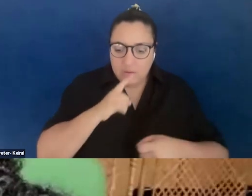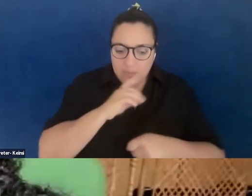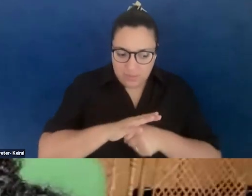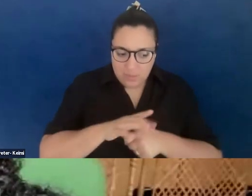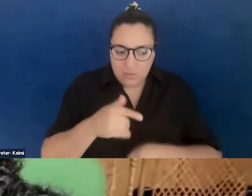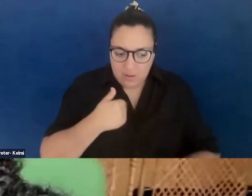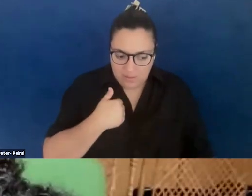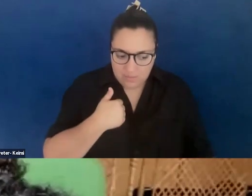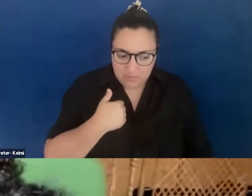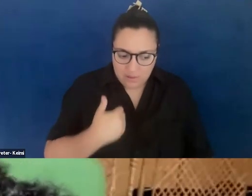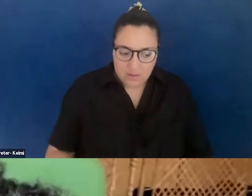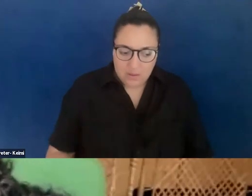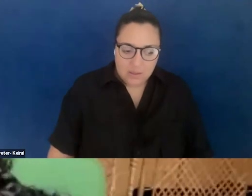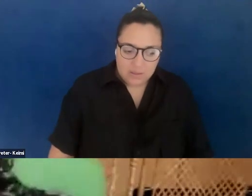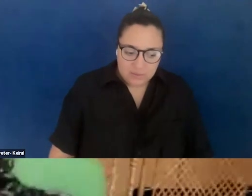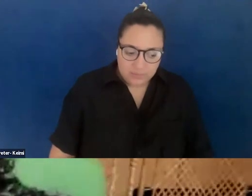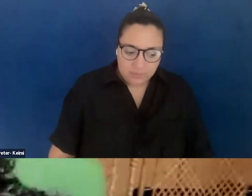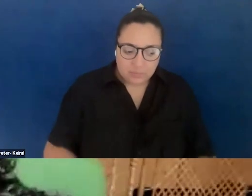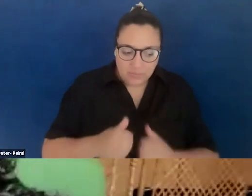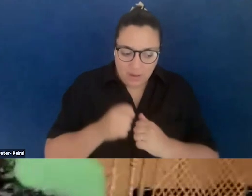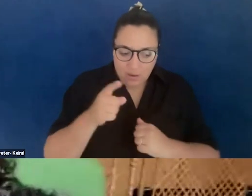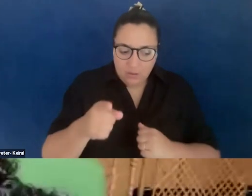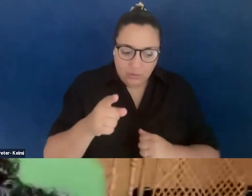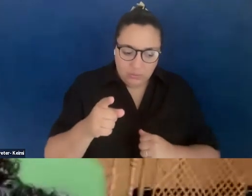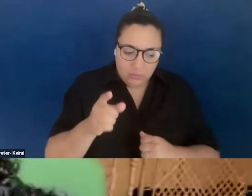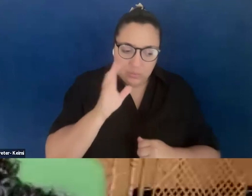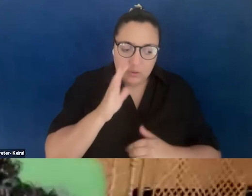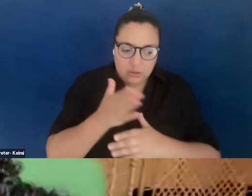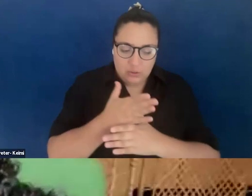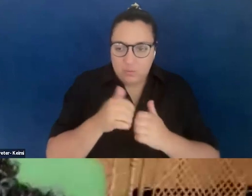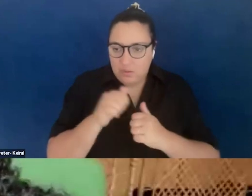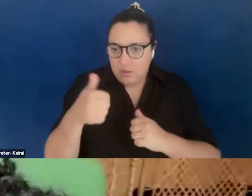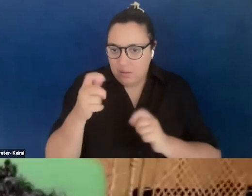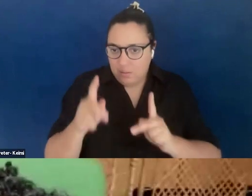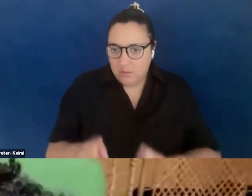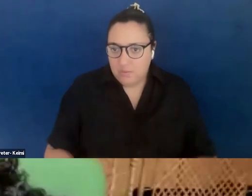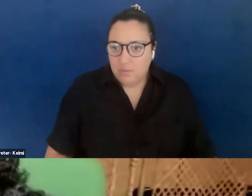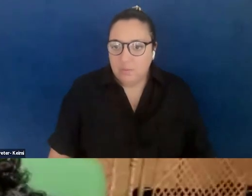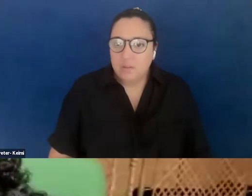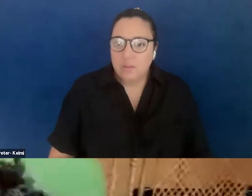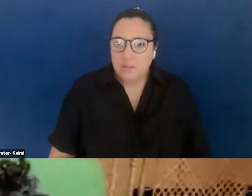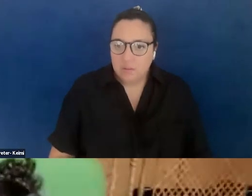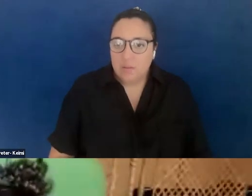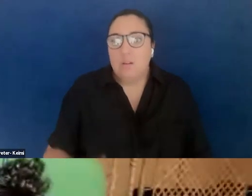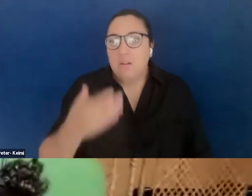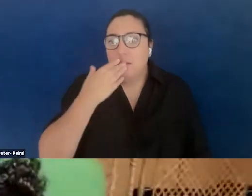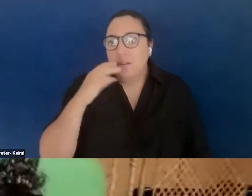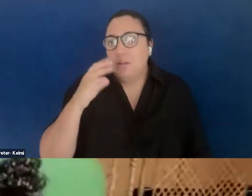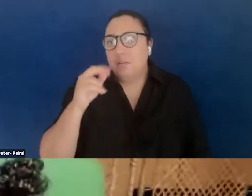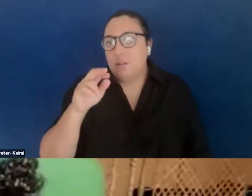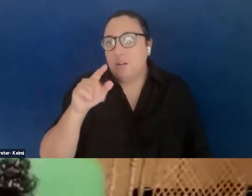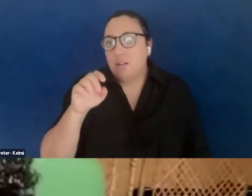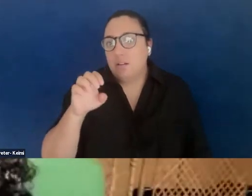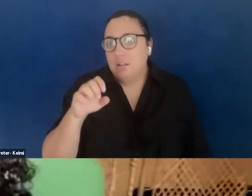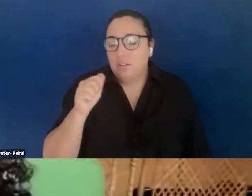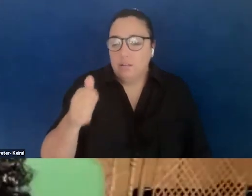and how would you share that to someone? Um, and then, oh, thank you, Charlene, the Dear Gaza, thank you for